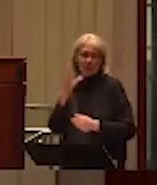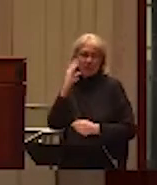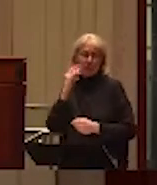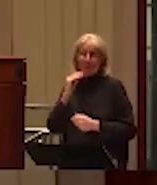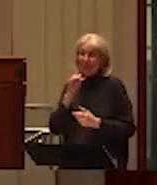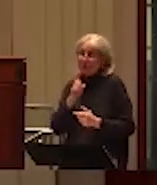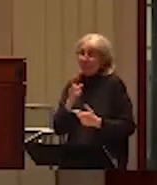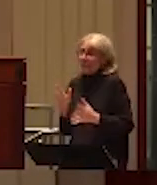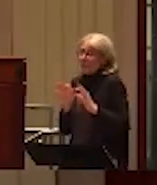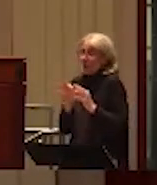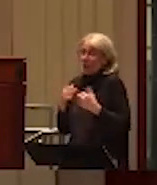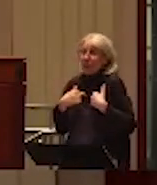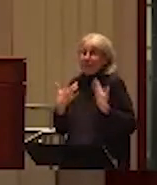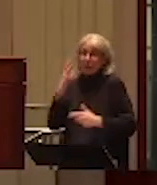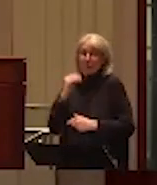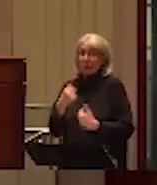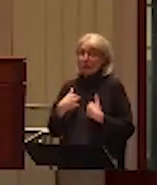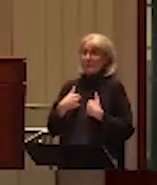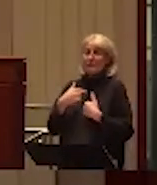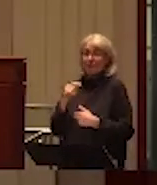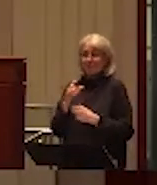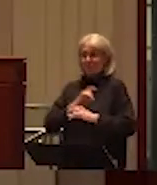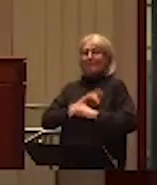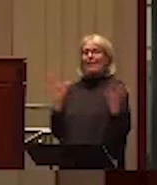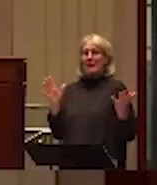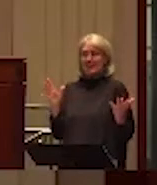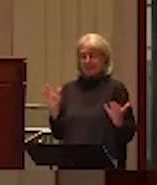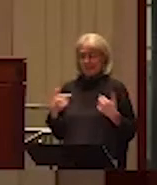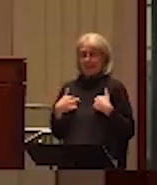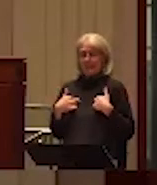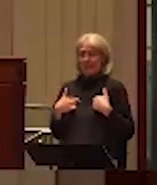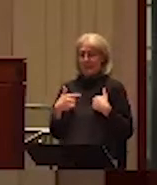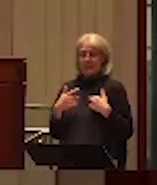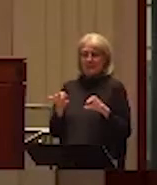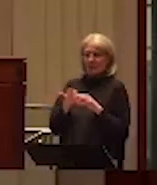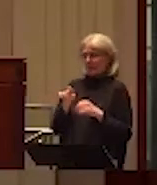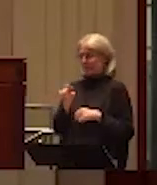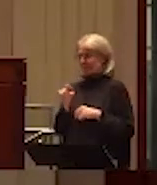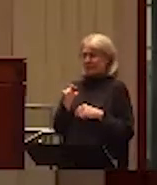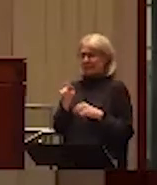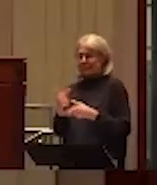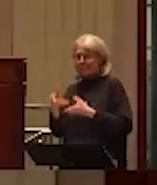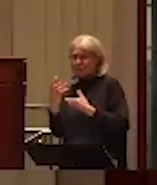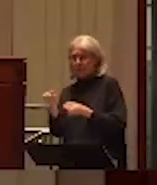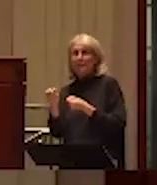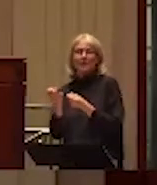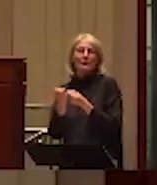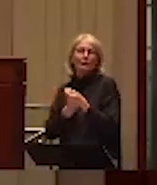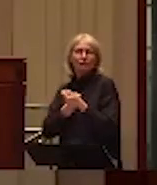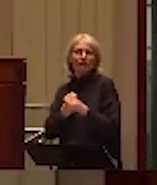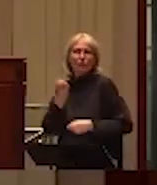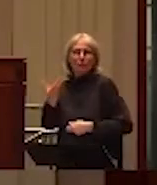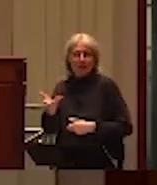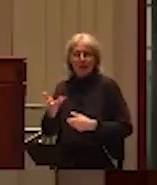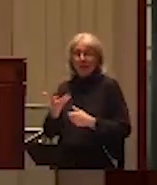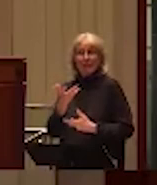from a victim's perspective to be able to tell our stories, because holding it inside isn't,